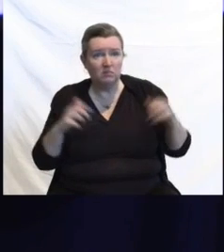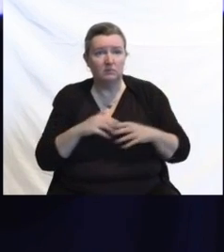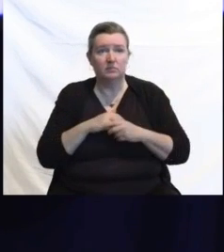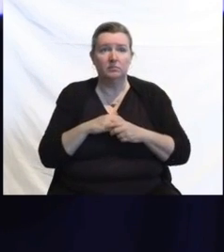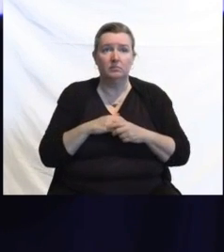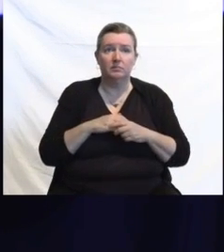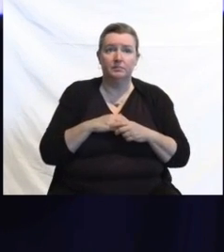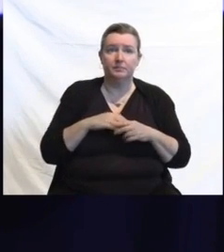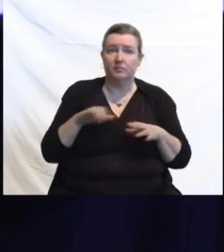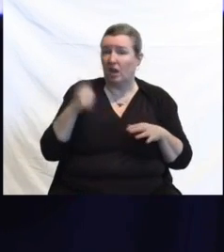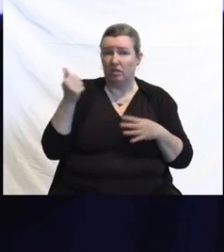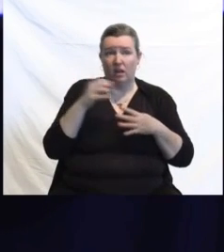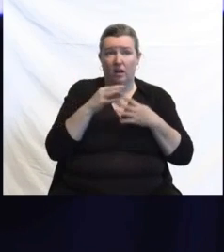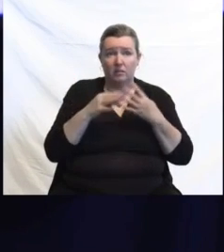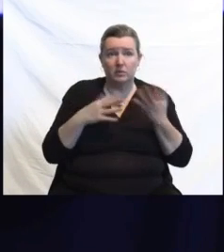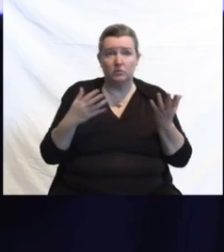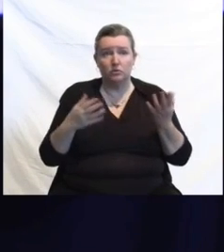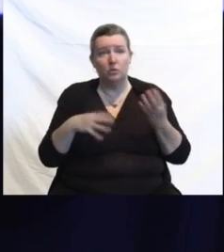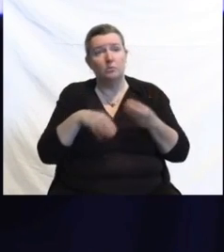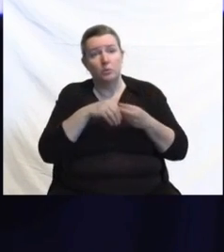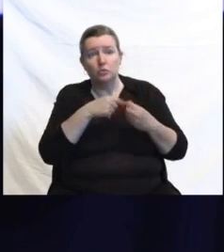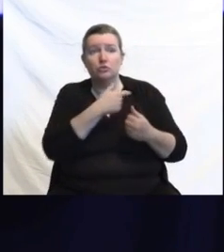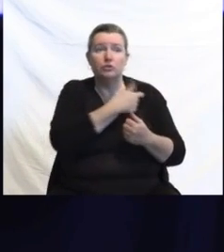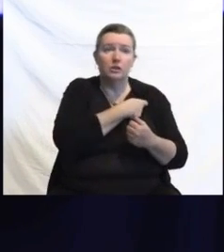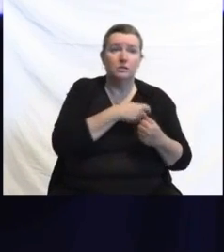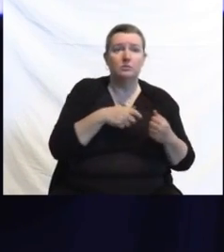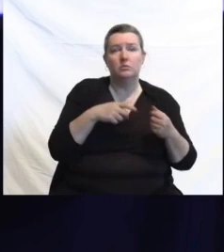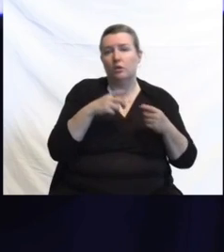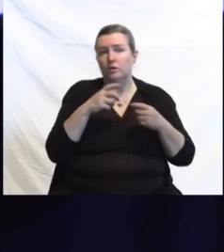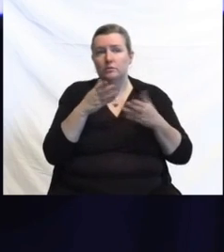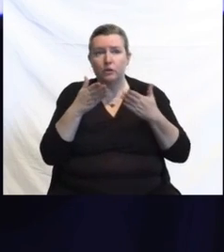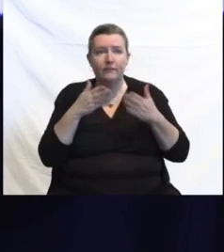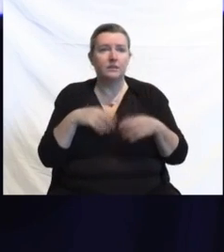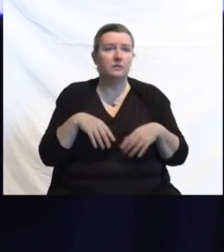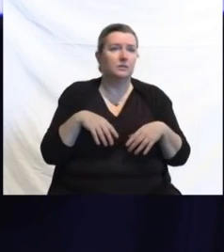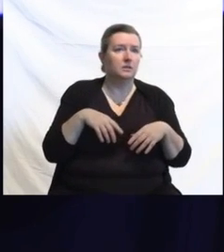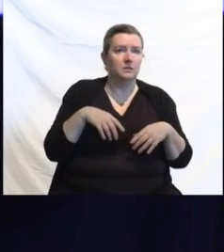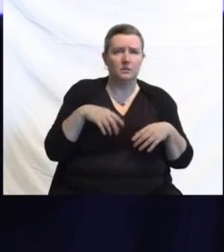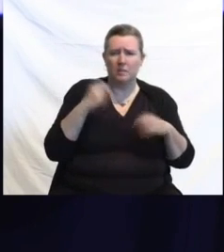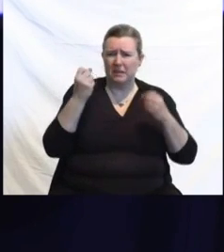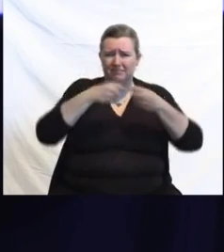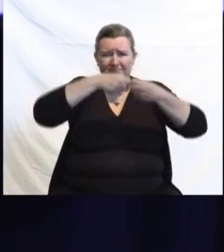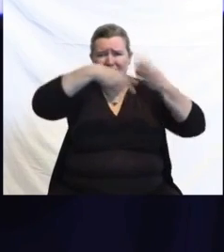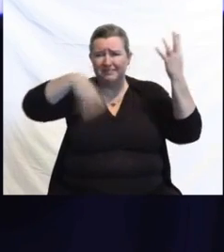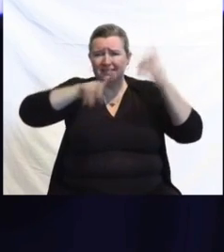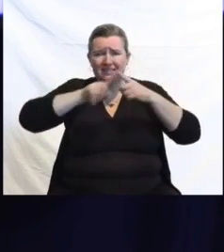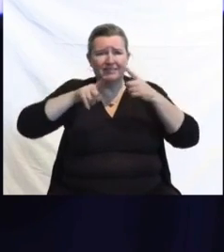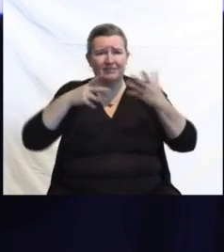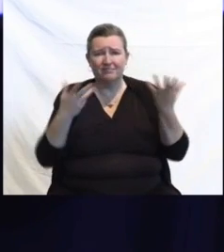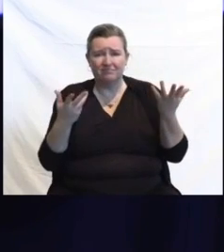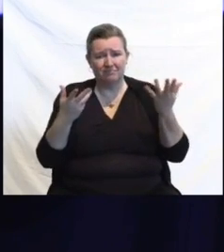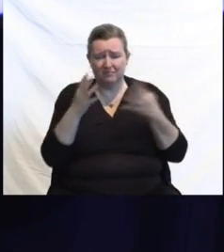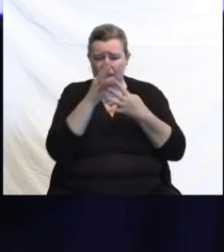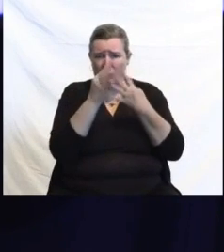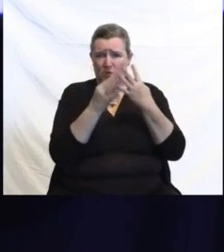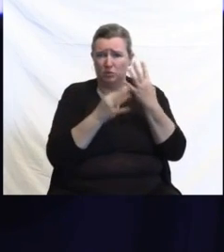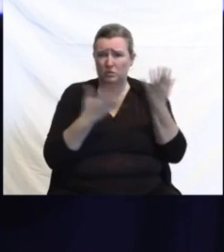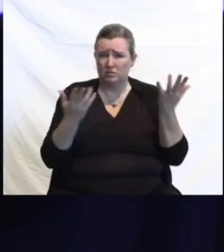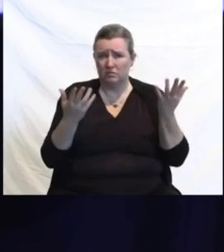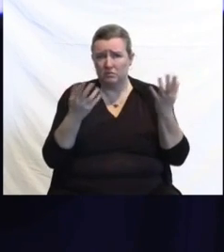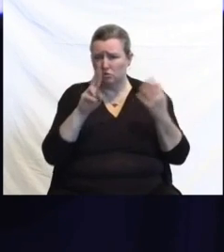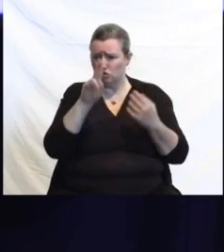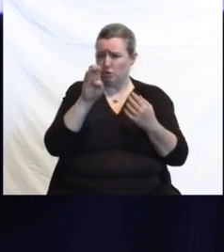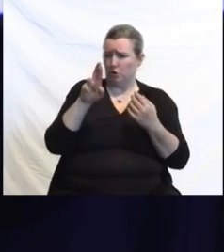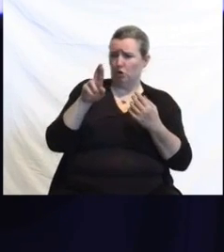out there as far as car services and designated drivers. So to the governor's point, let's get through not only this Thanksgiving season,